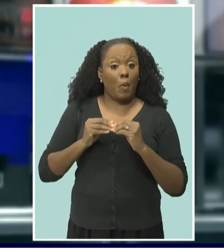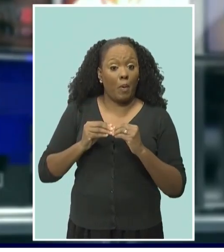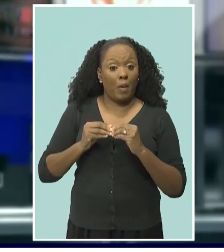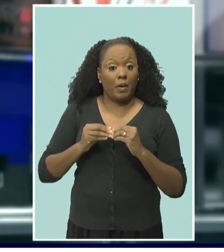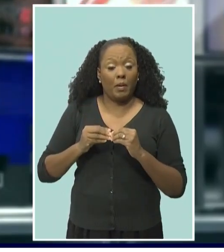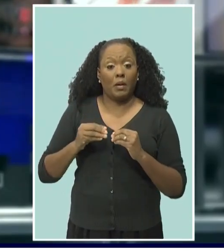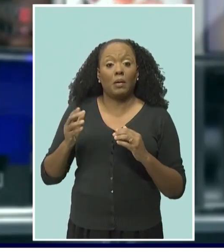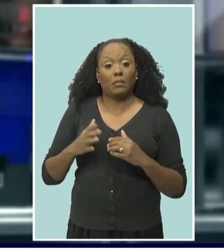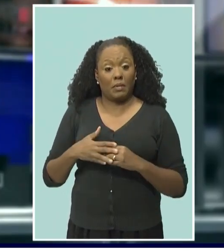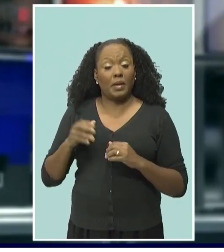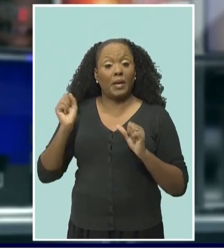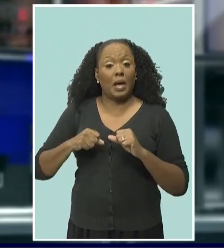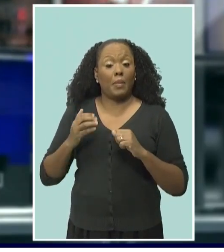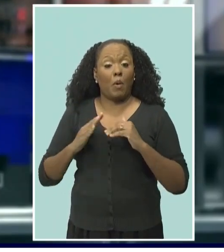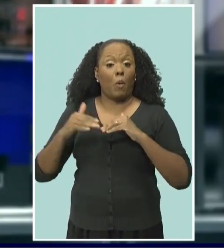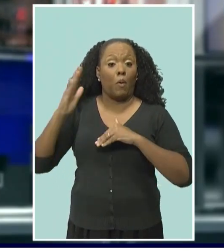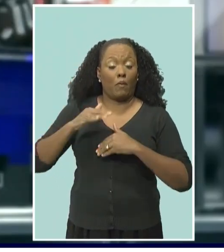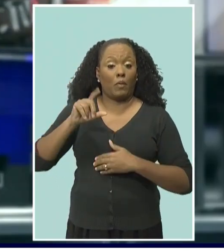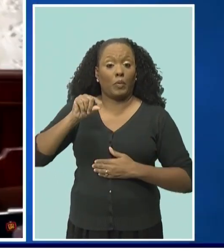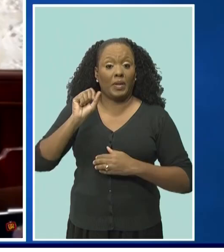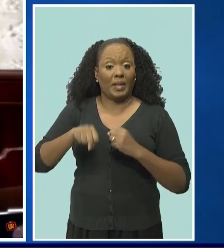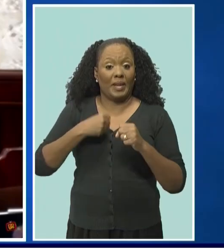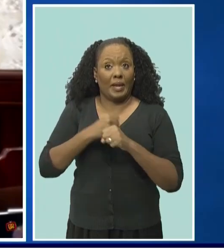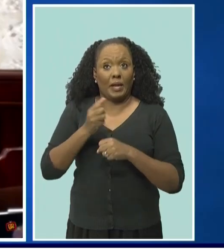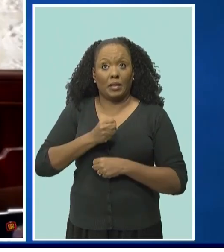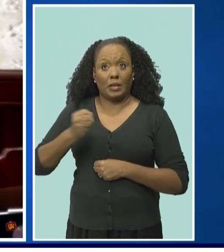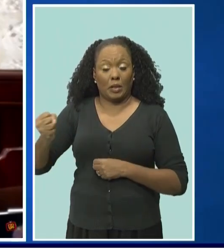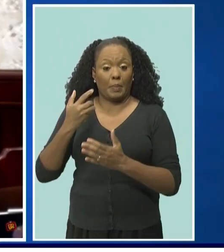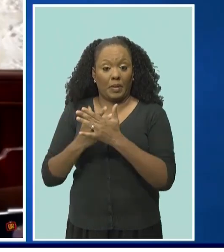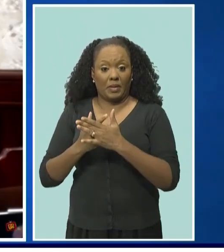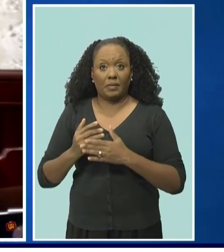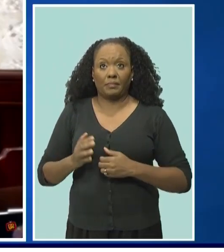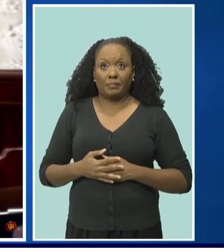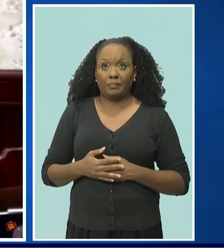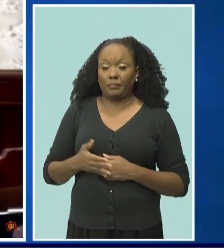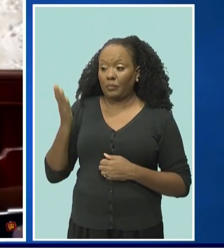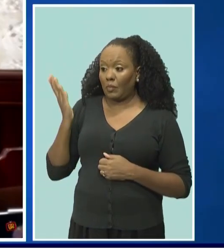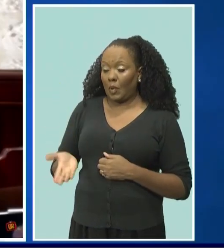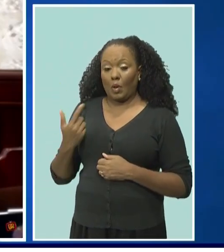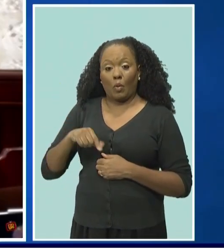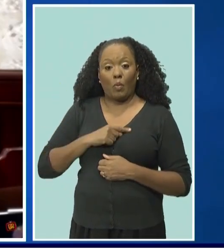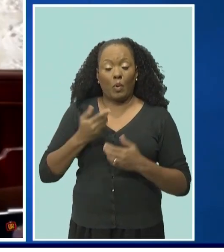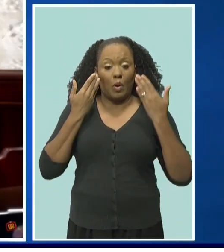years imprisonment. We can't predict how a jury will rule,